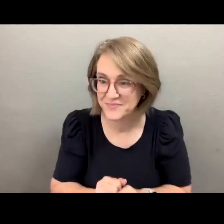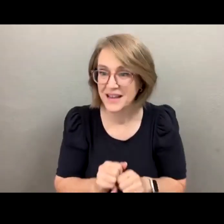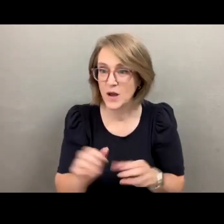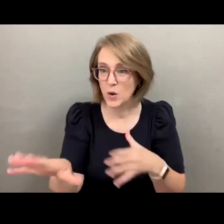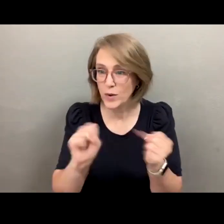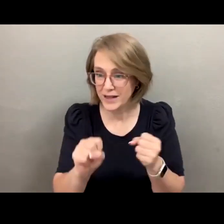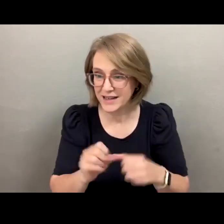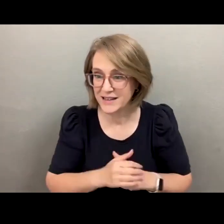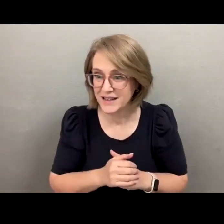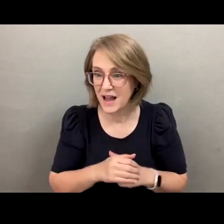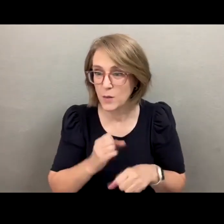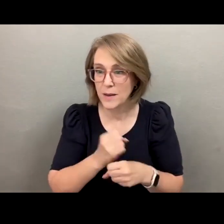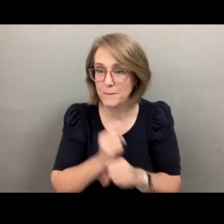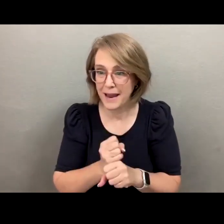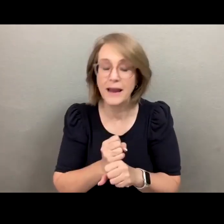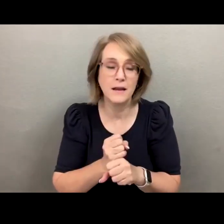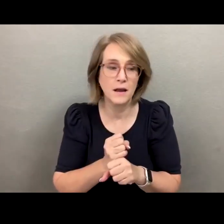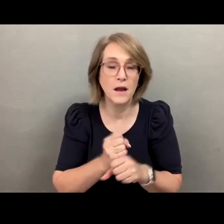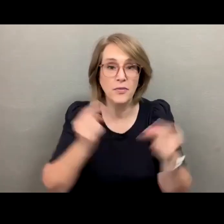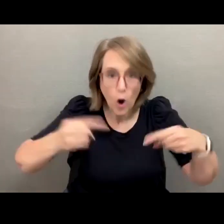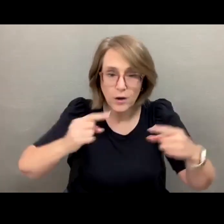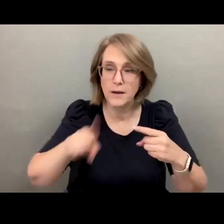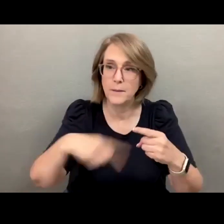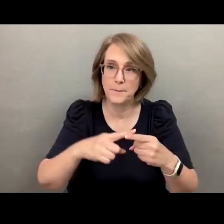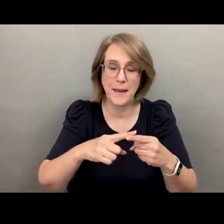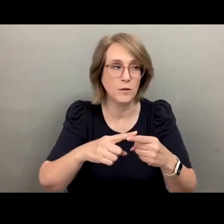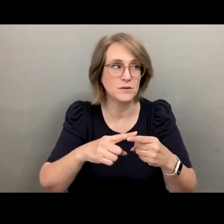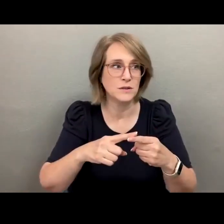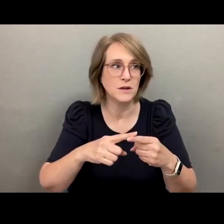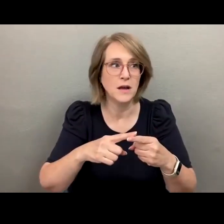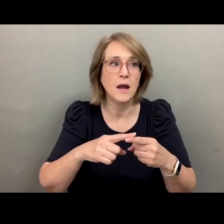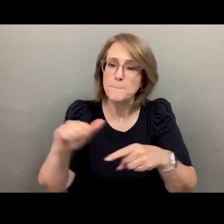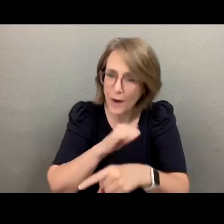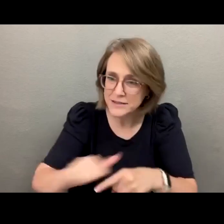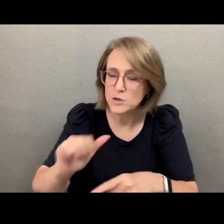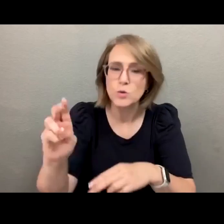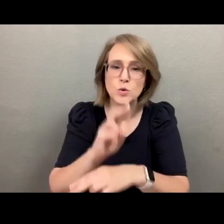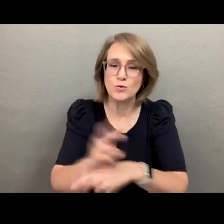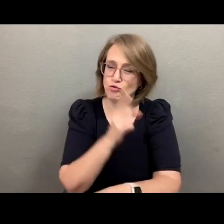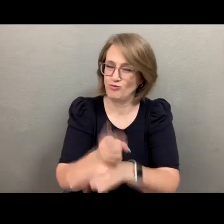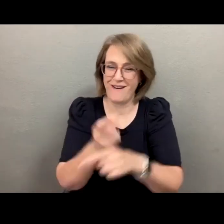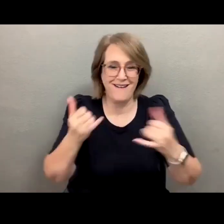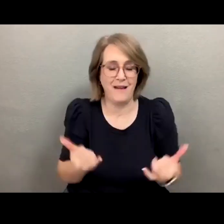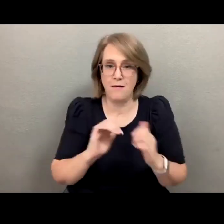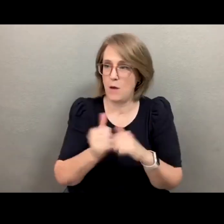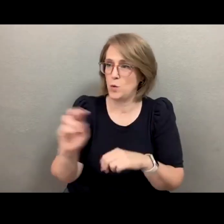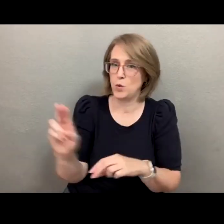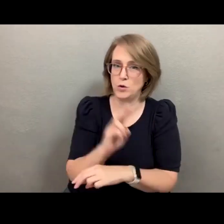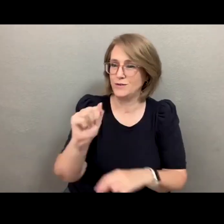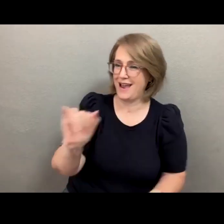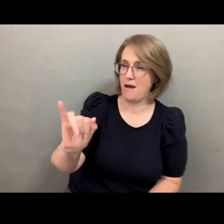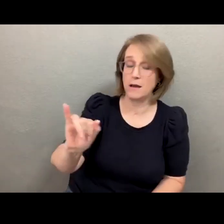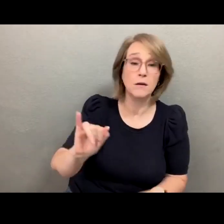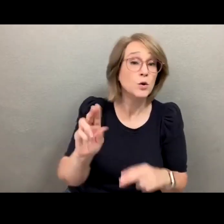making the argument for the power of practical applications right away. Get into chat